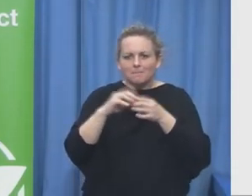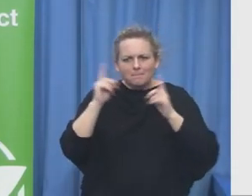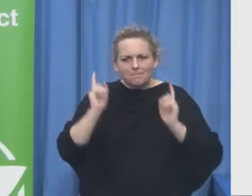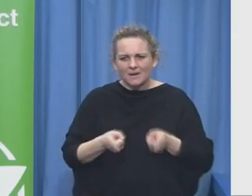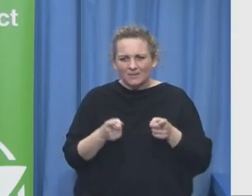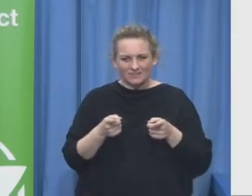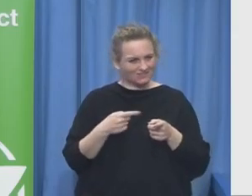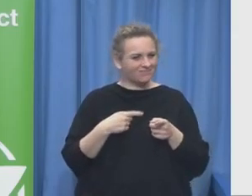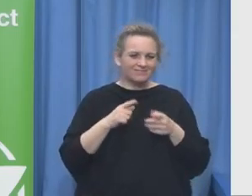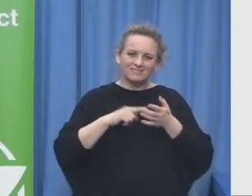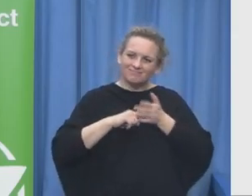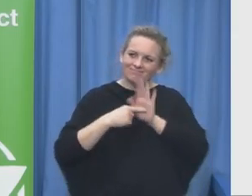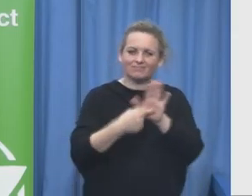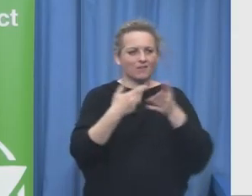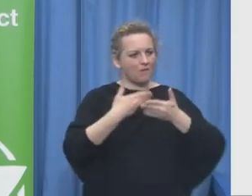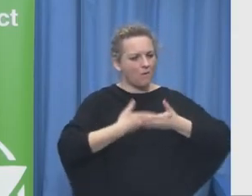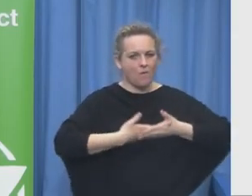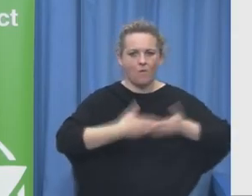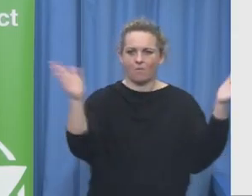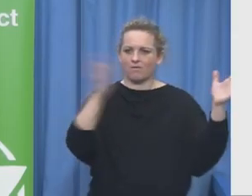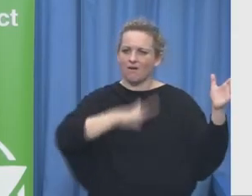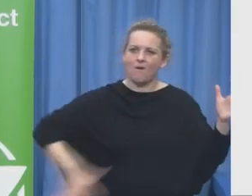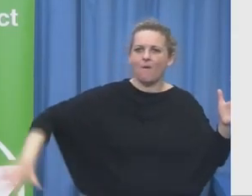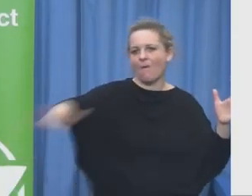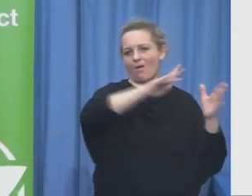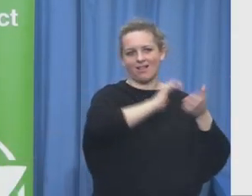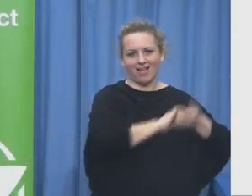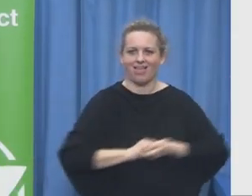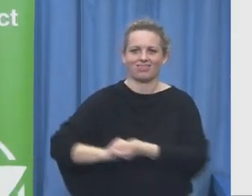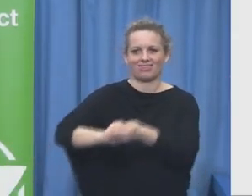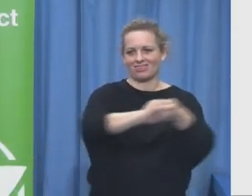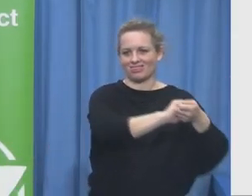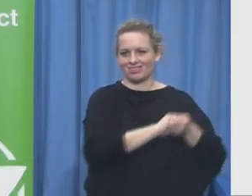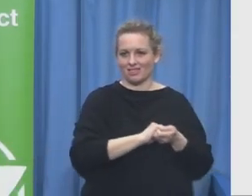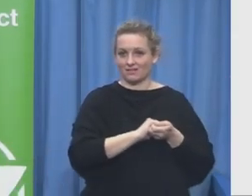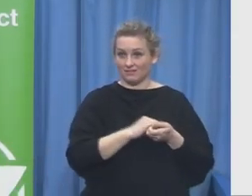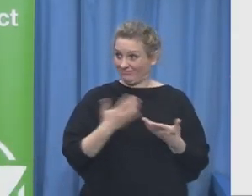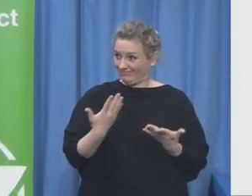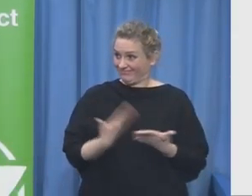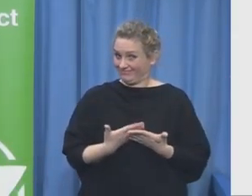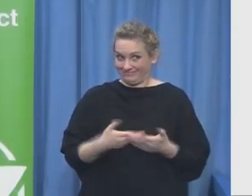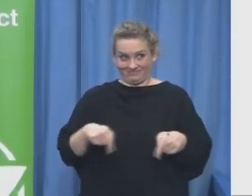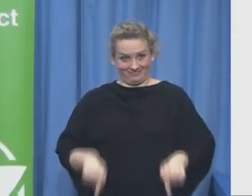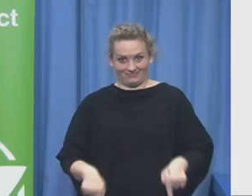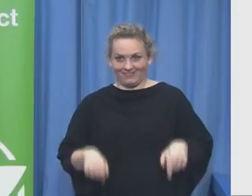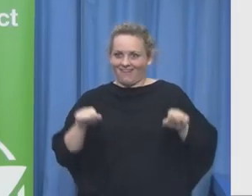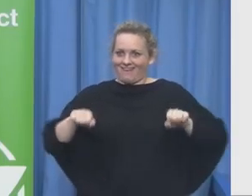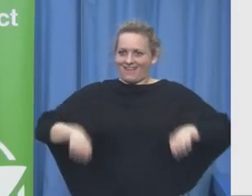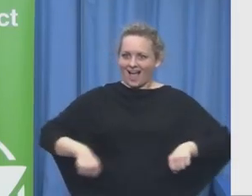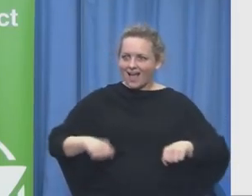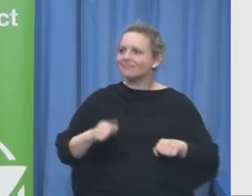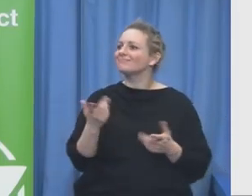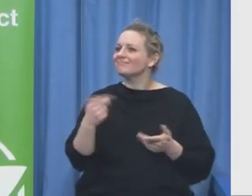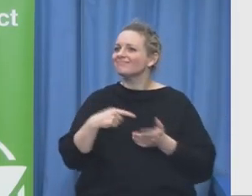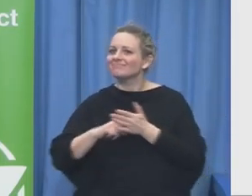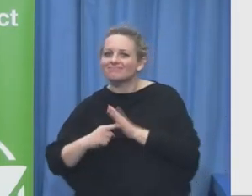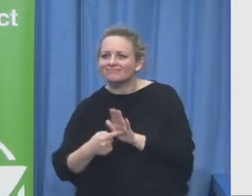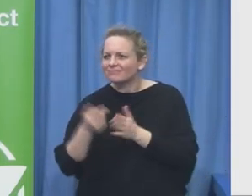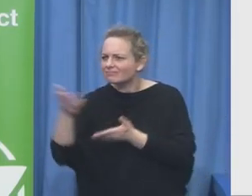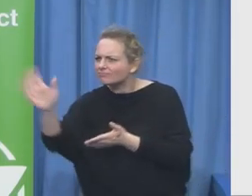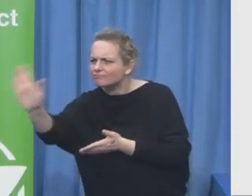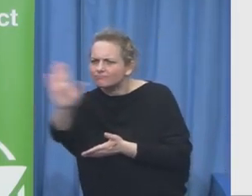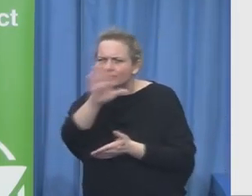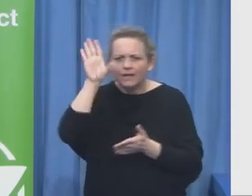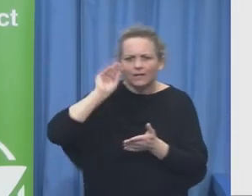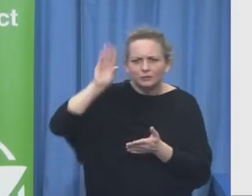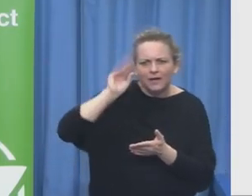again this example of us sitting here today it's in order to share our best practices our knowledge it's to bring what we know to other